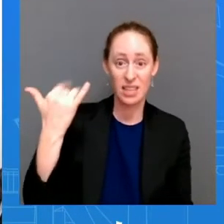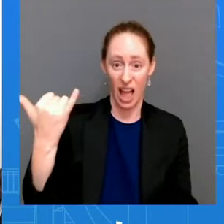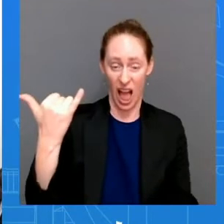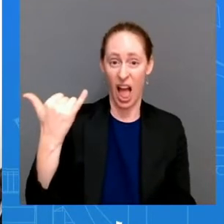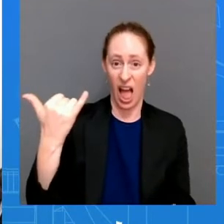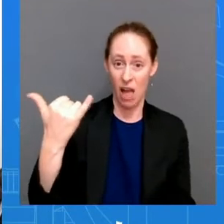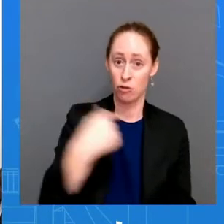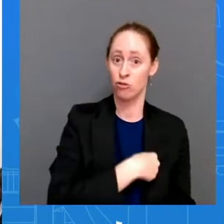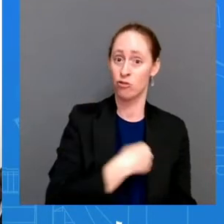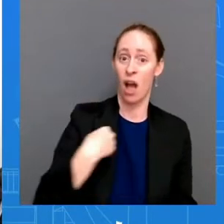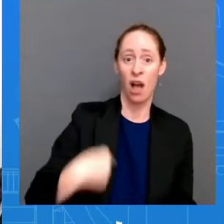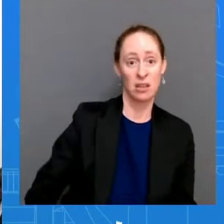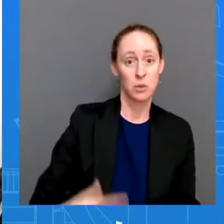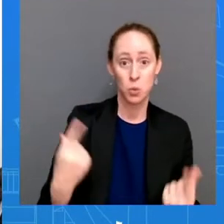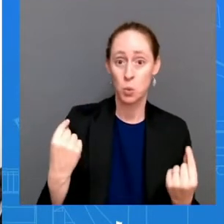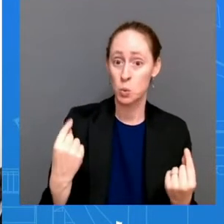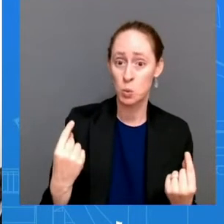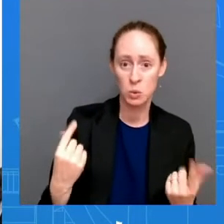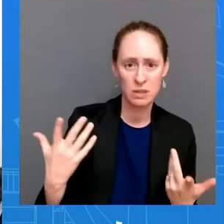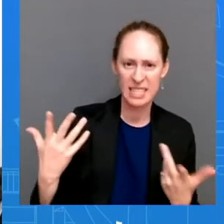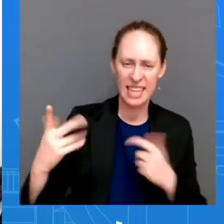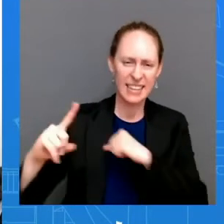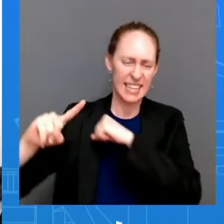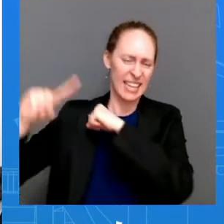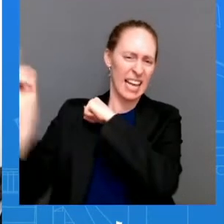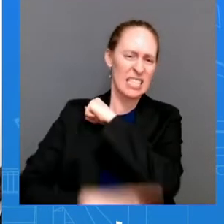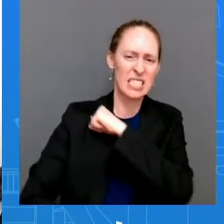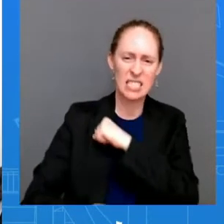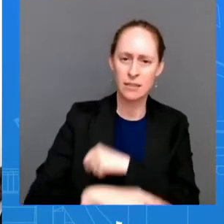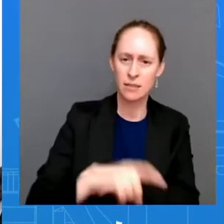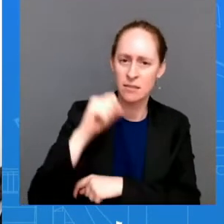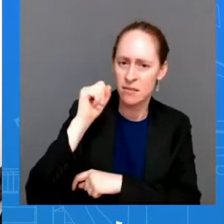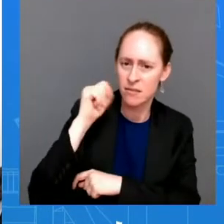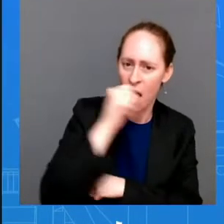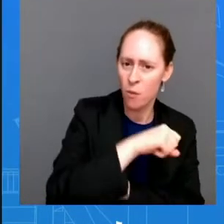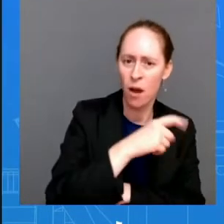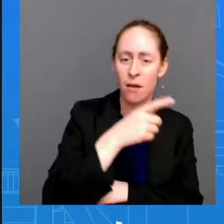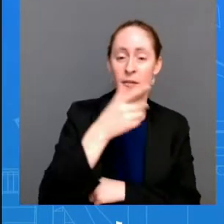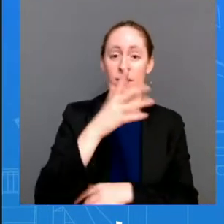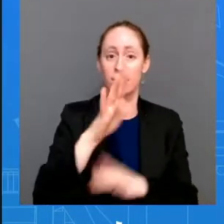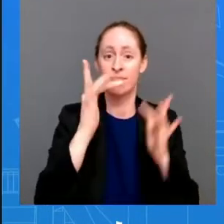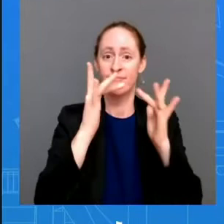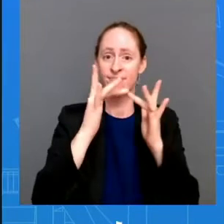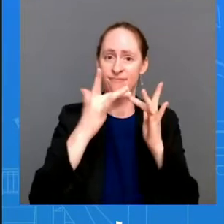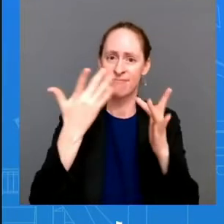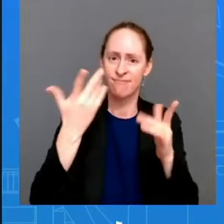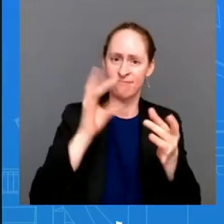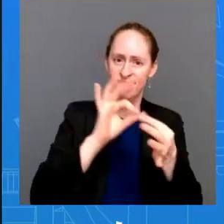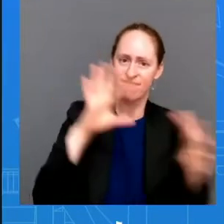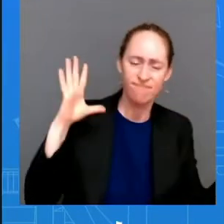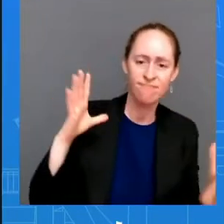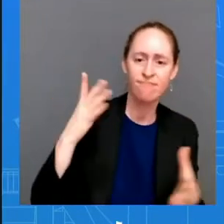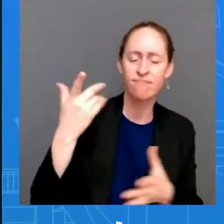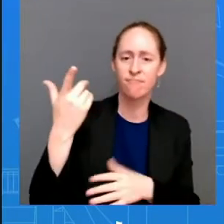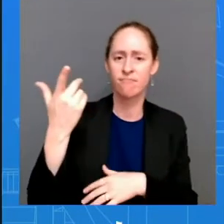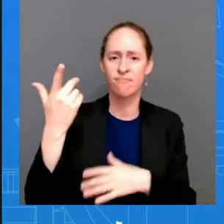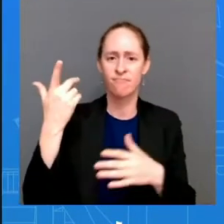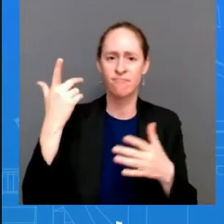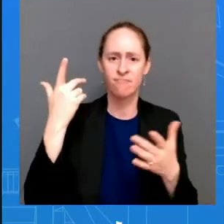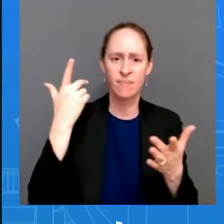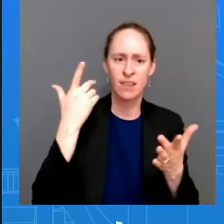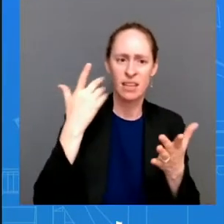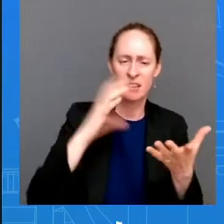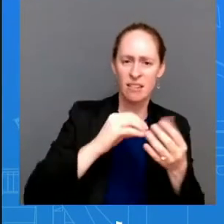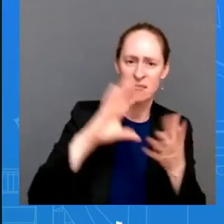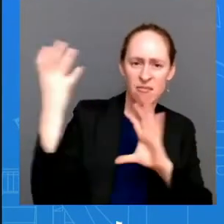on taipei is the is the u.s prepared to help taiwan there again i'm not going to go further with what i just said uh there is no